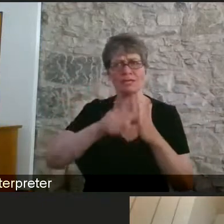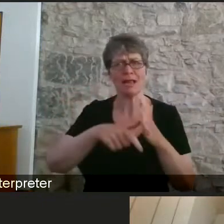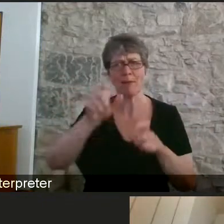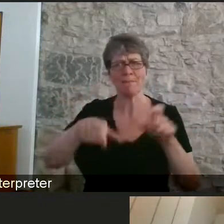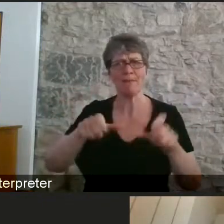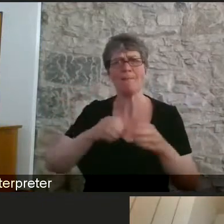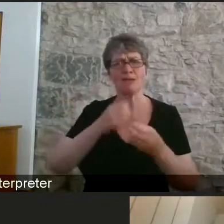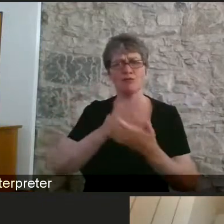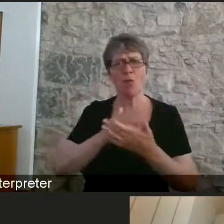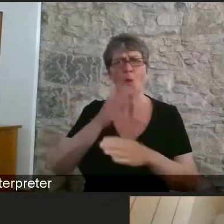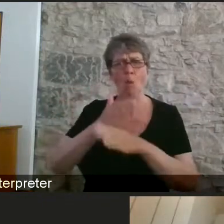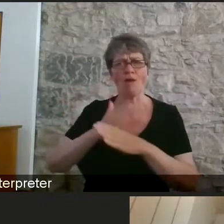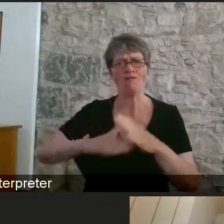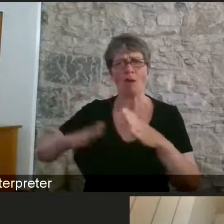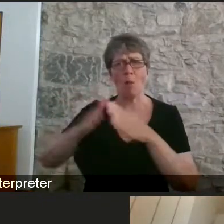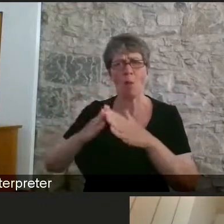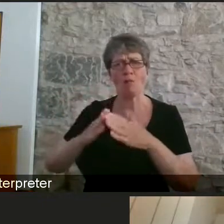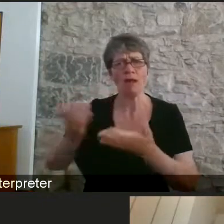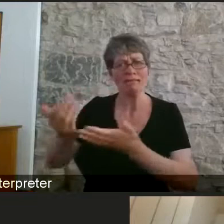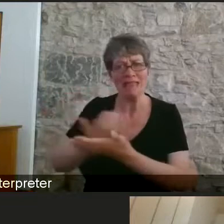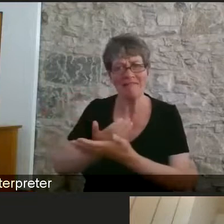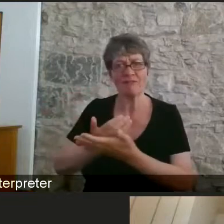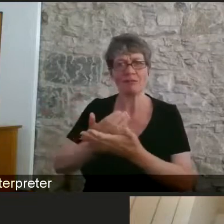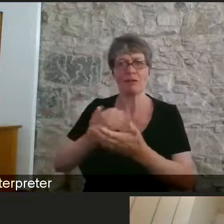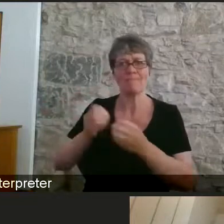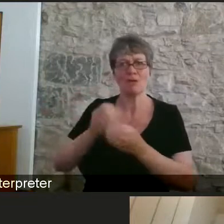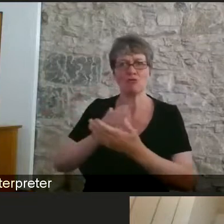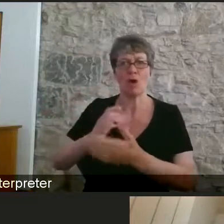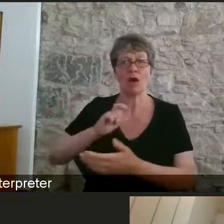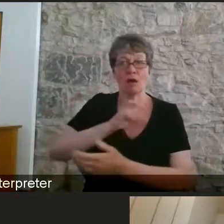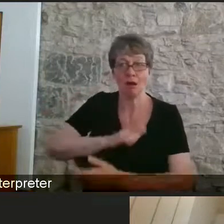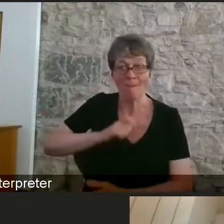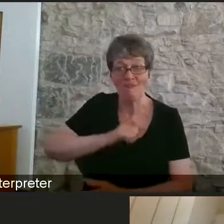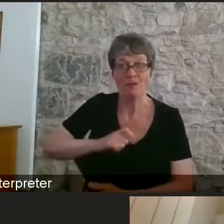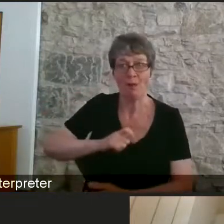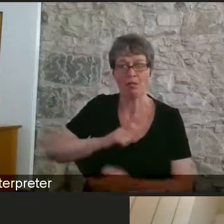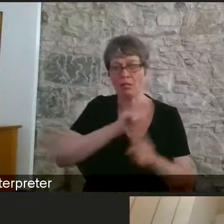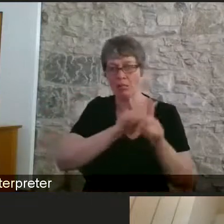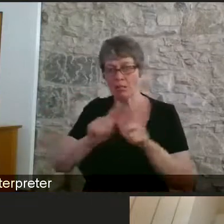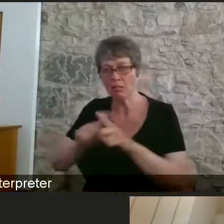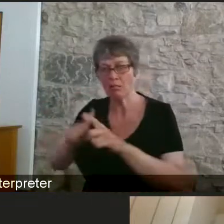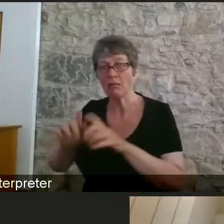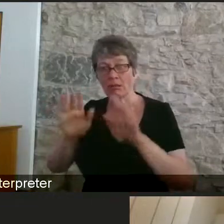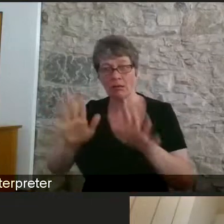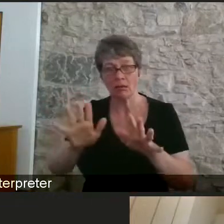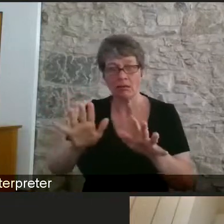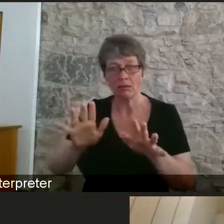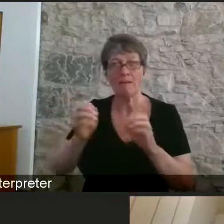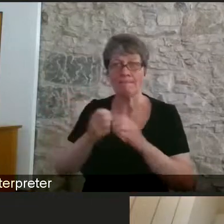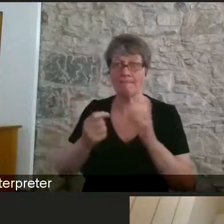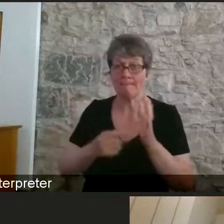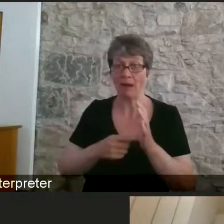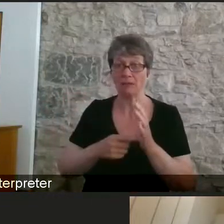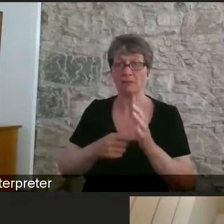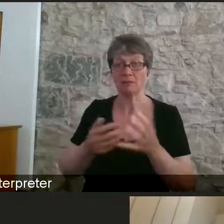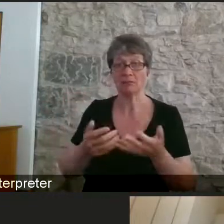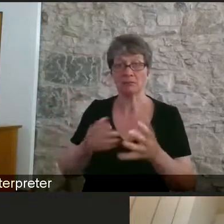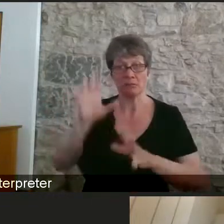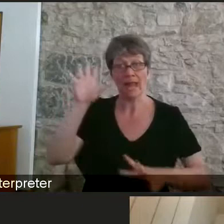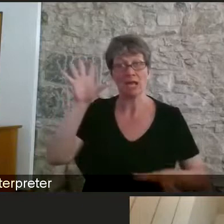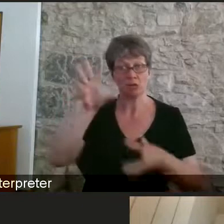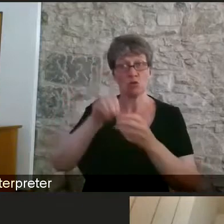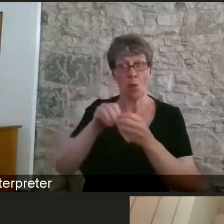comfortable at home. I will finish on this point. There are other issues that I can raise later. In total,